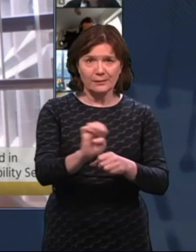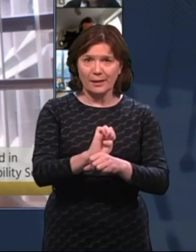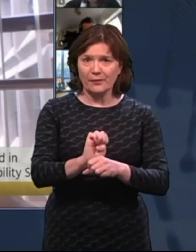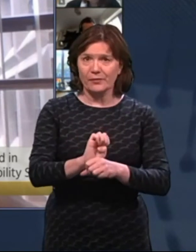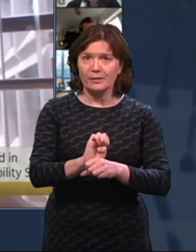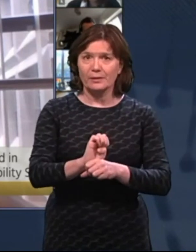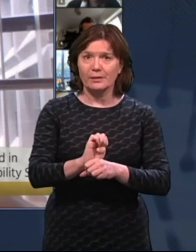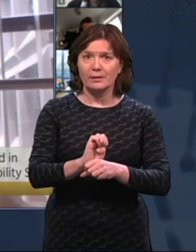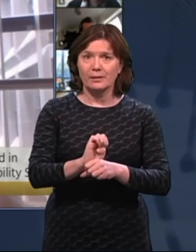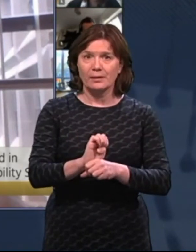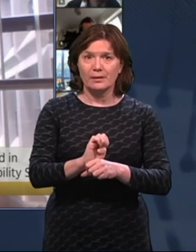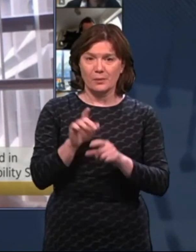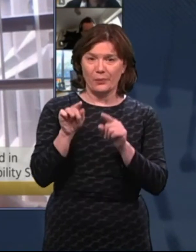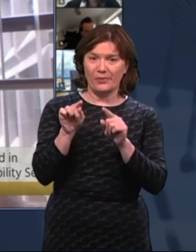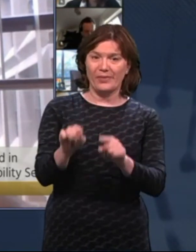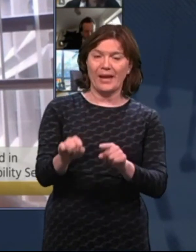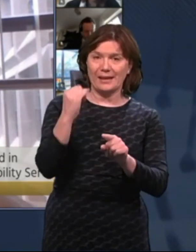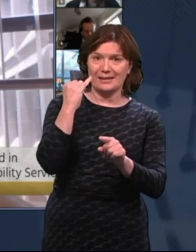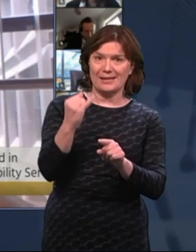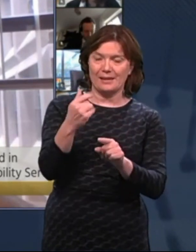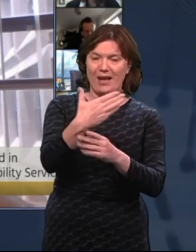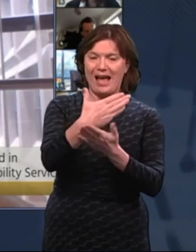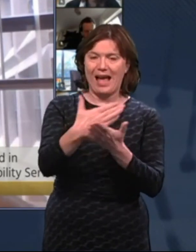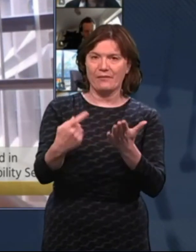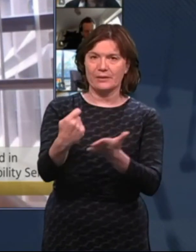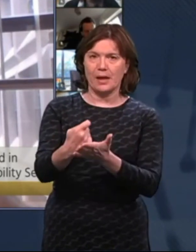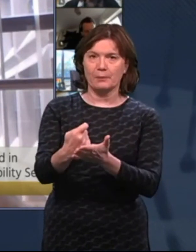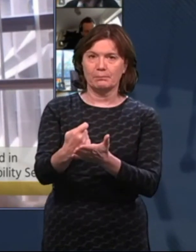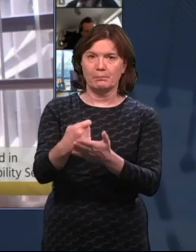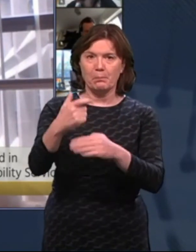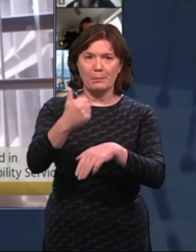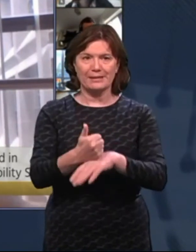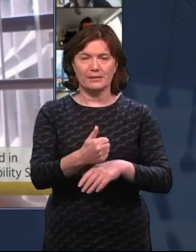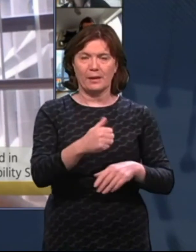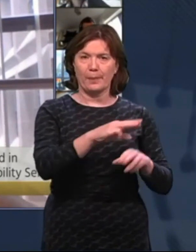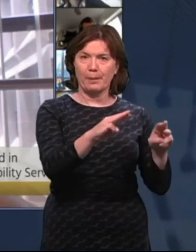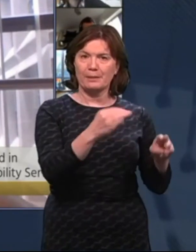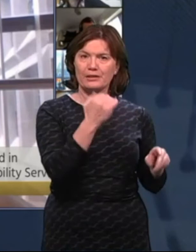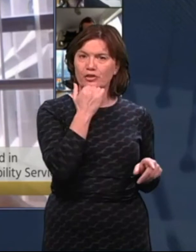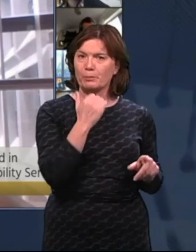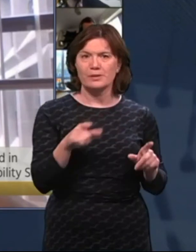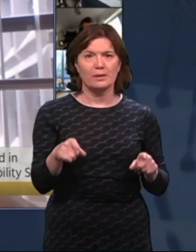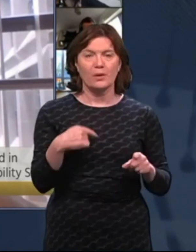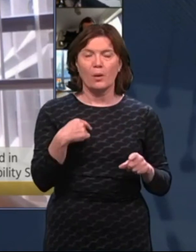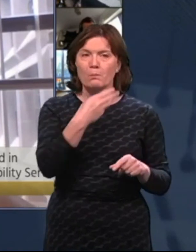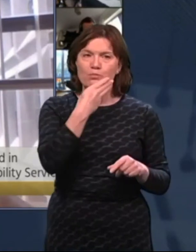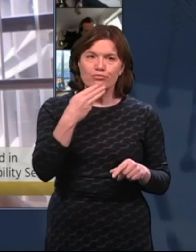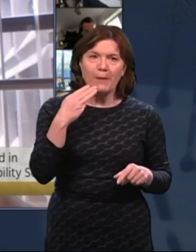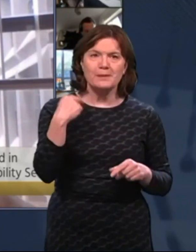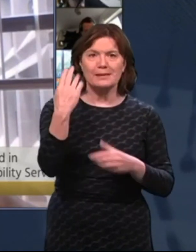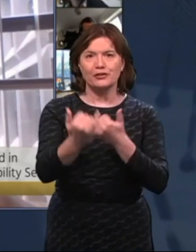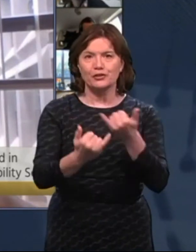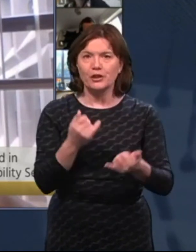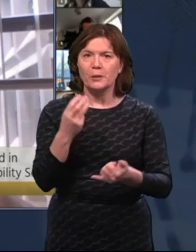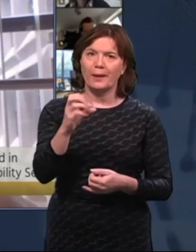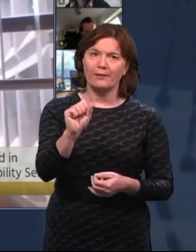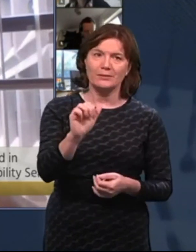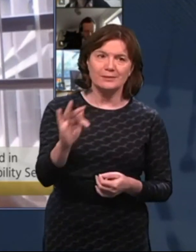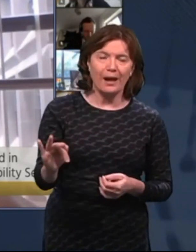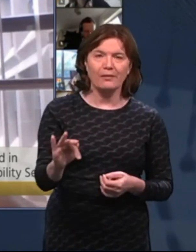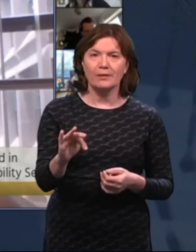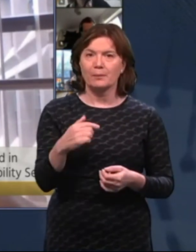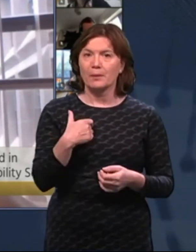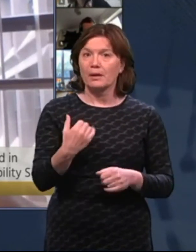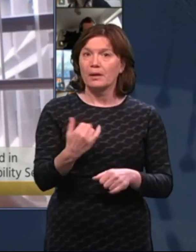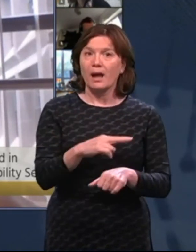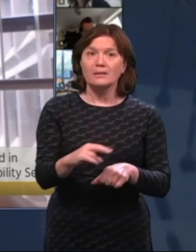I think before we get to that point where we're finally, you know, in next year when we kind of have all of these promises of having all of the staff and everything set up, that if there